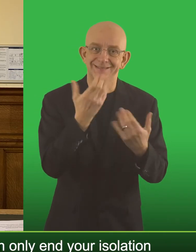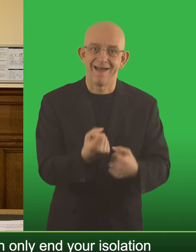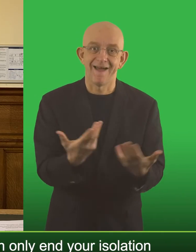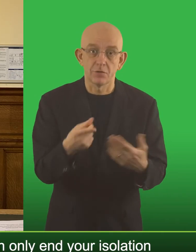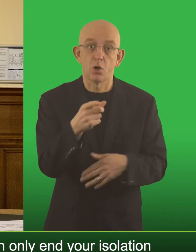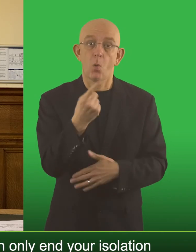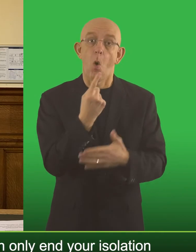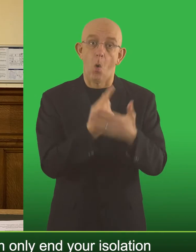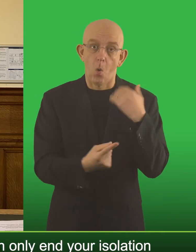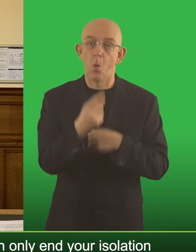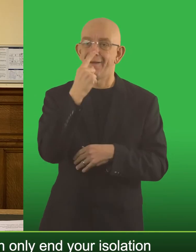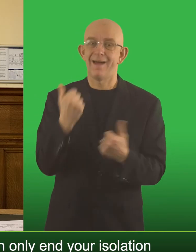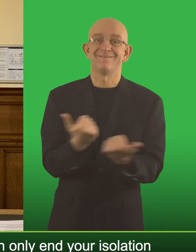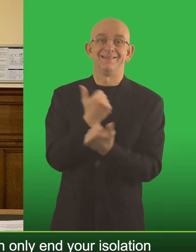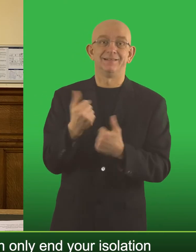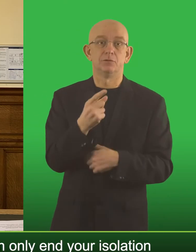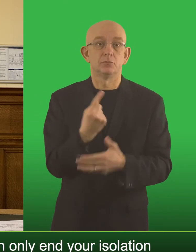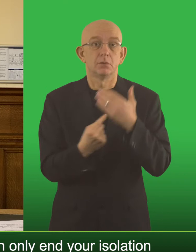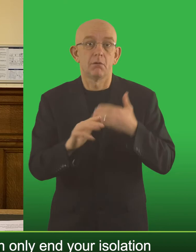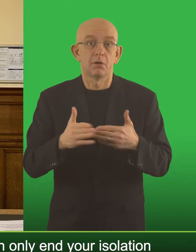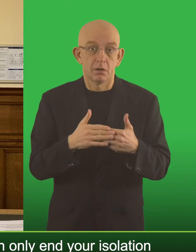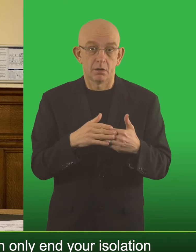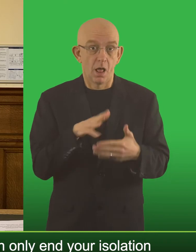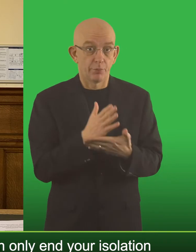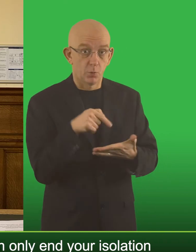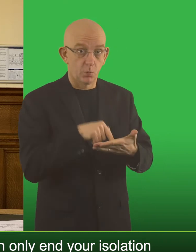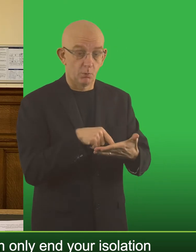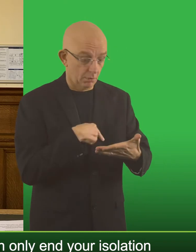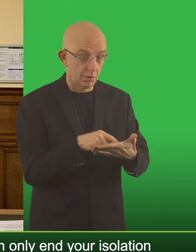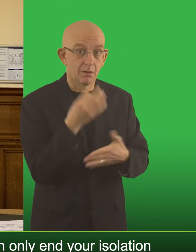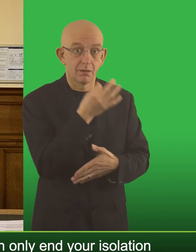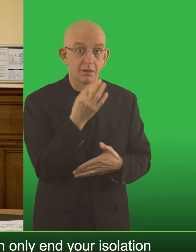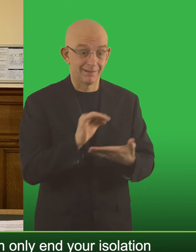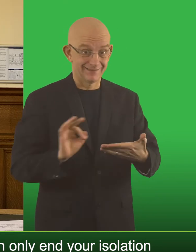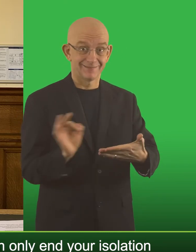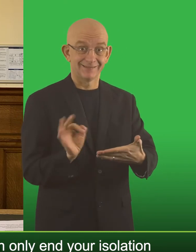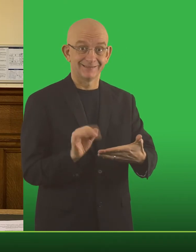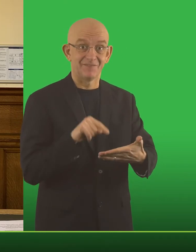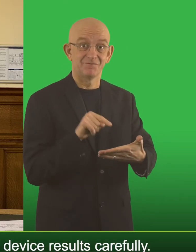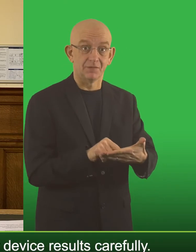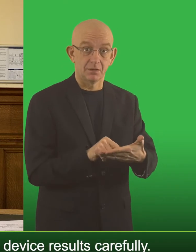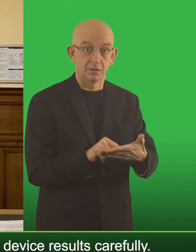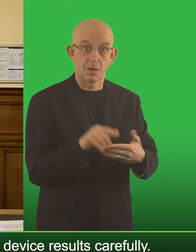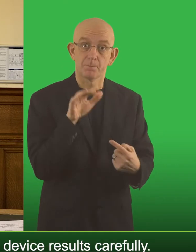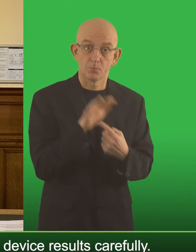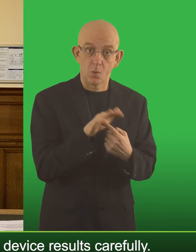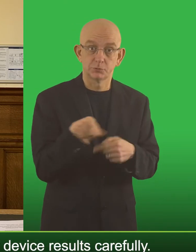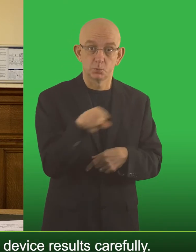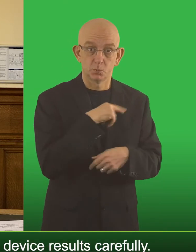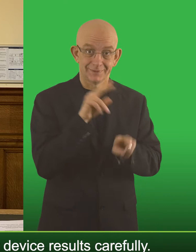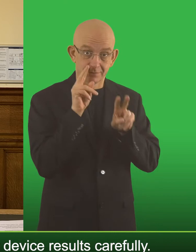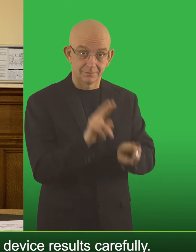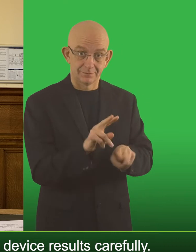It has to be, you can only end your isolation on the premise of a negative lateral flow device result. It's important that